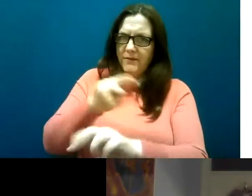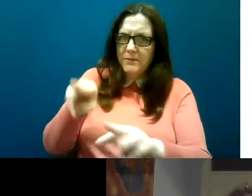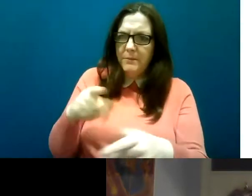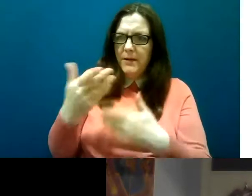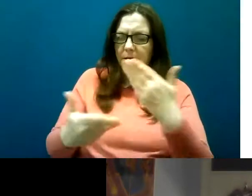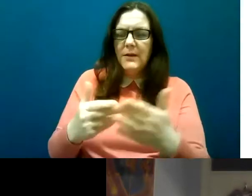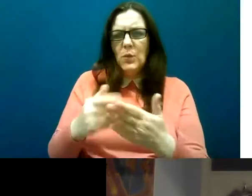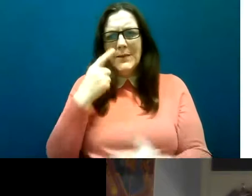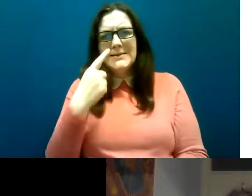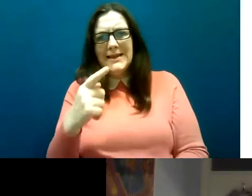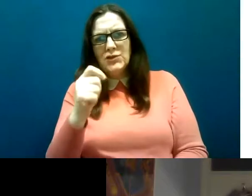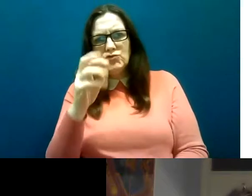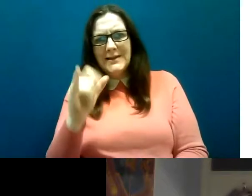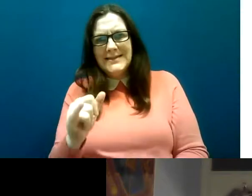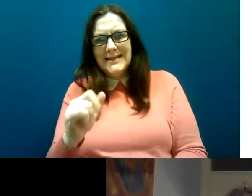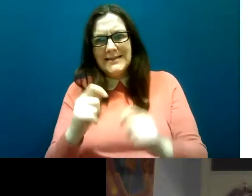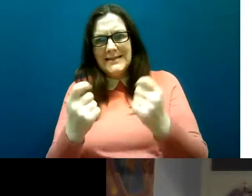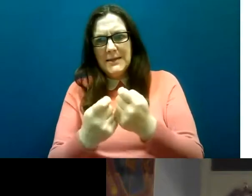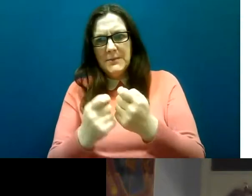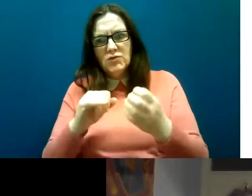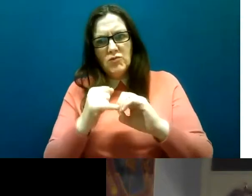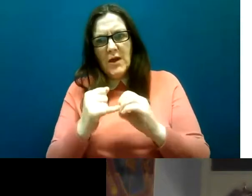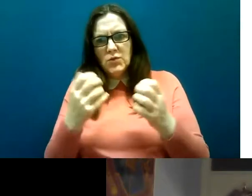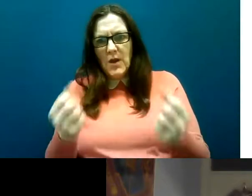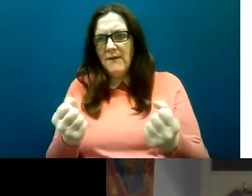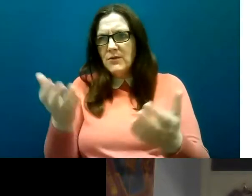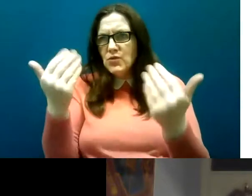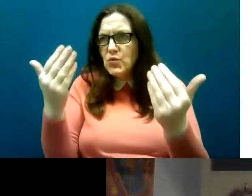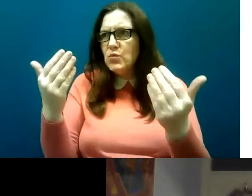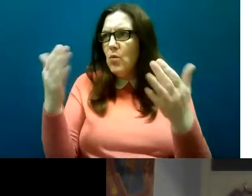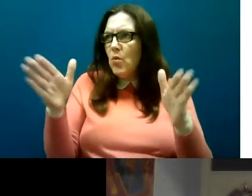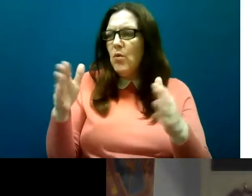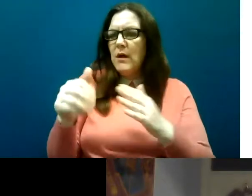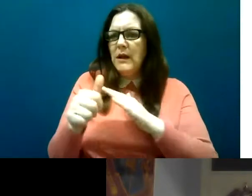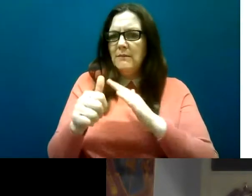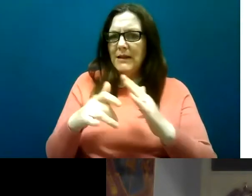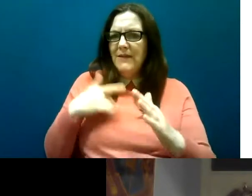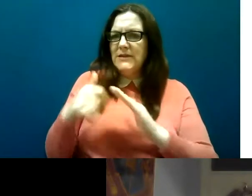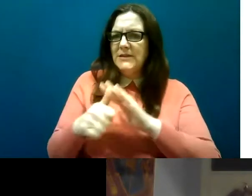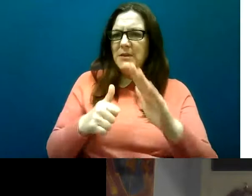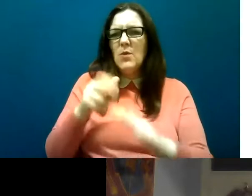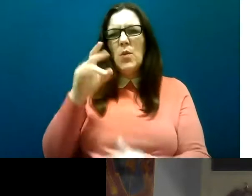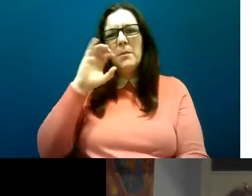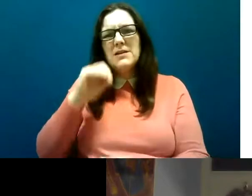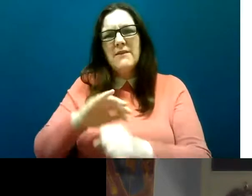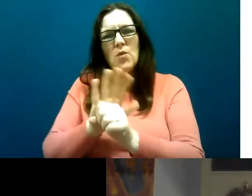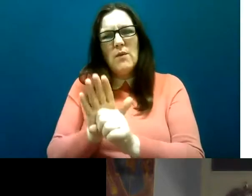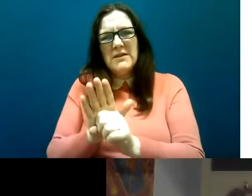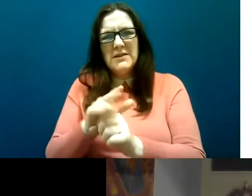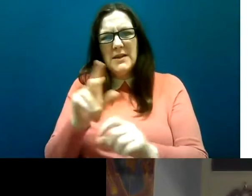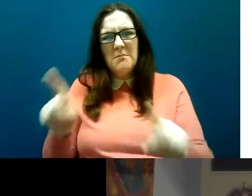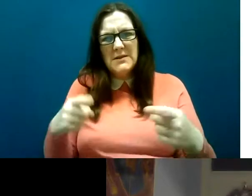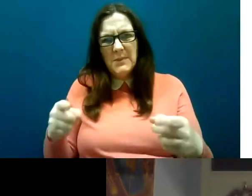Trinity team did try and facilitate having somebody with that lived experience to share with us today but just with COVID-19 it just wasn't possible